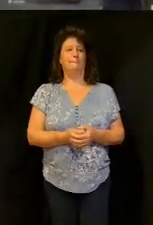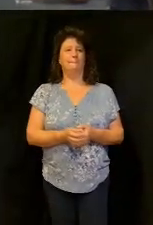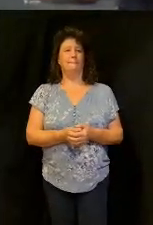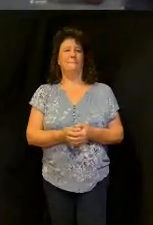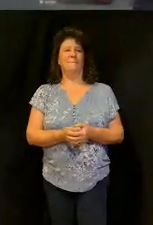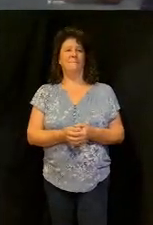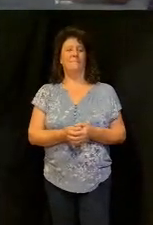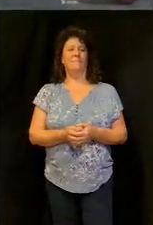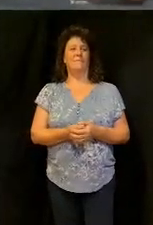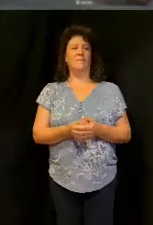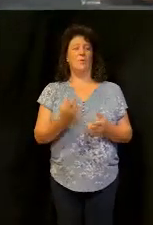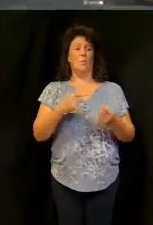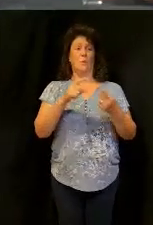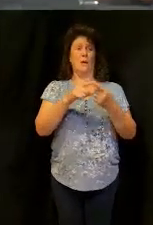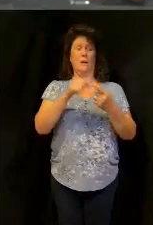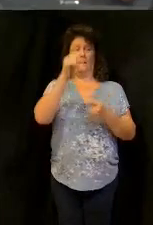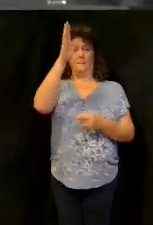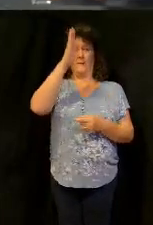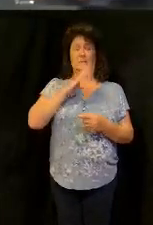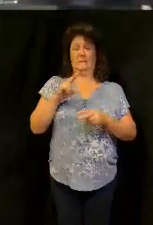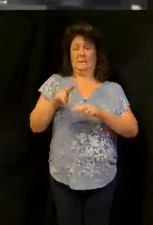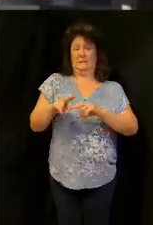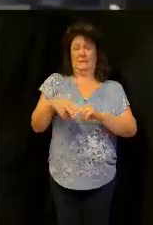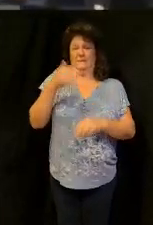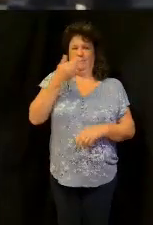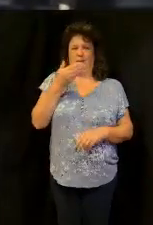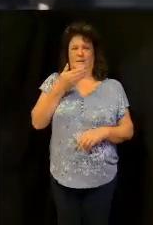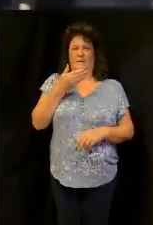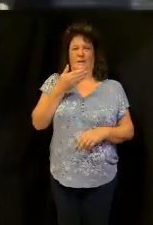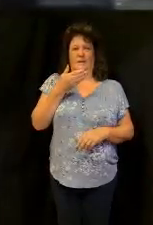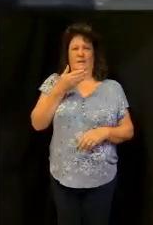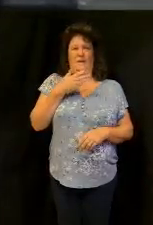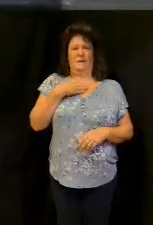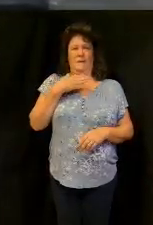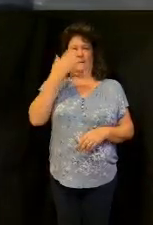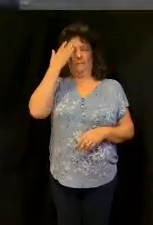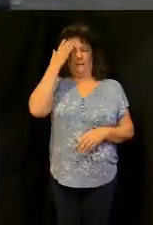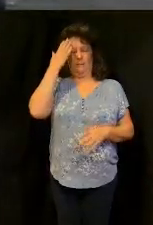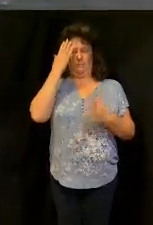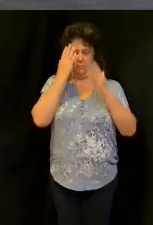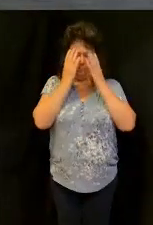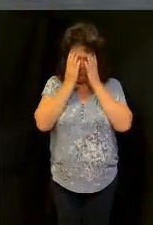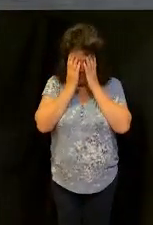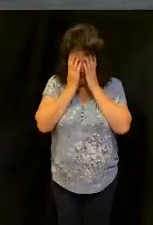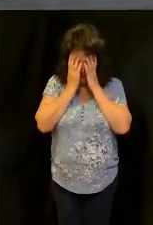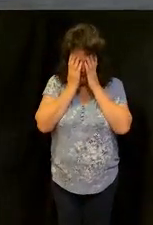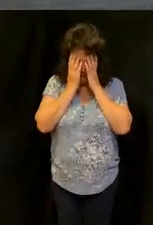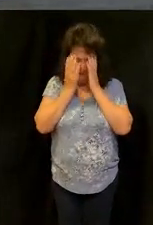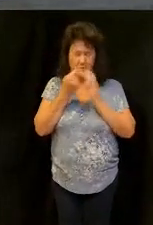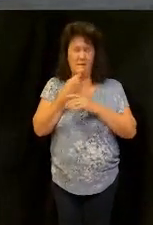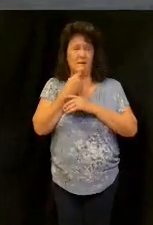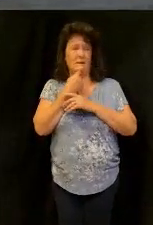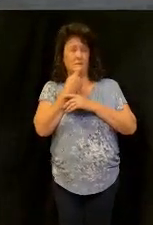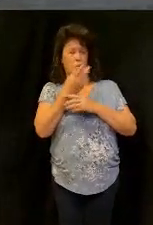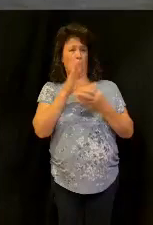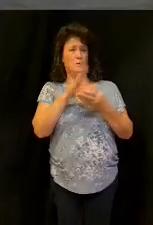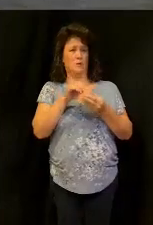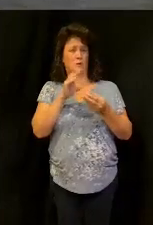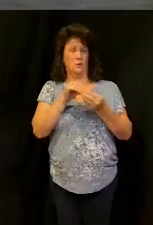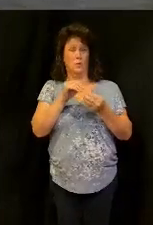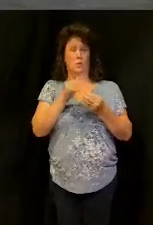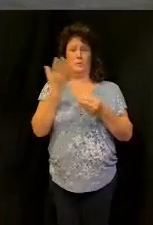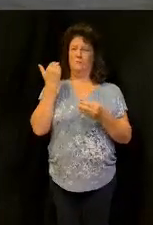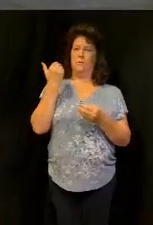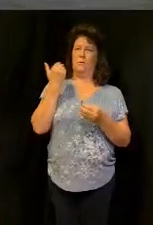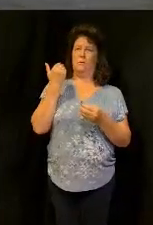guy sitting right here and i was just had my heads in my hands and i've told this testimony for it but i'm telling it again